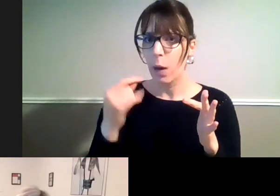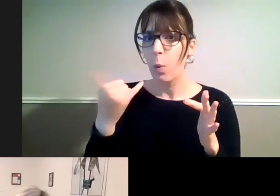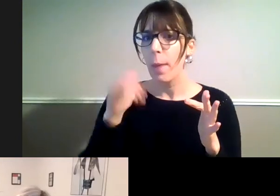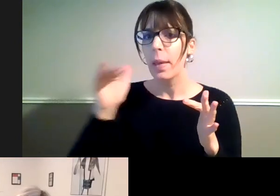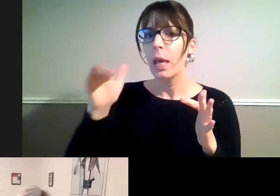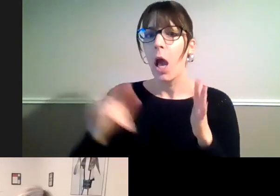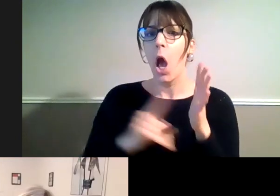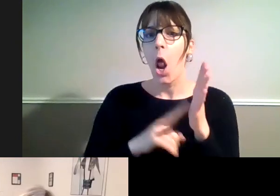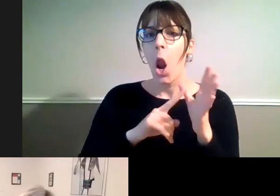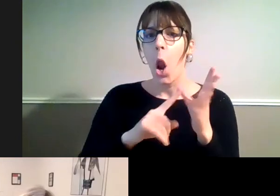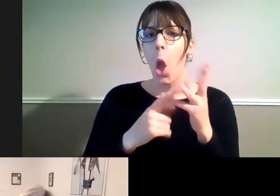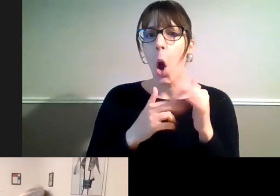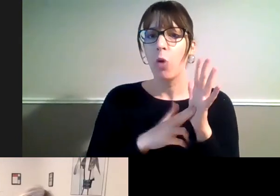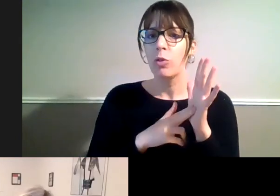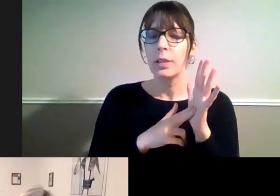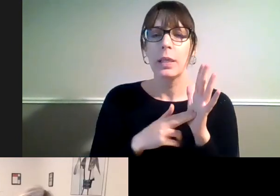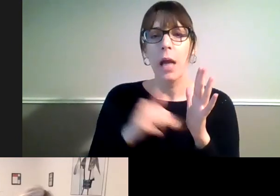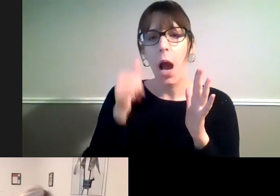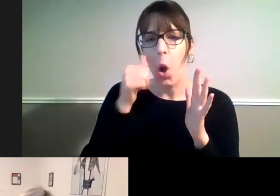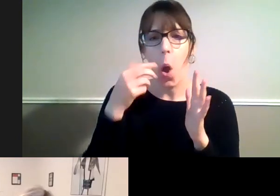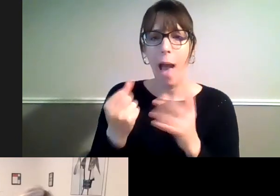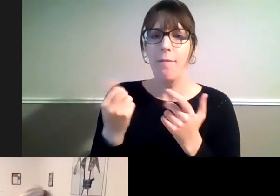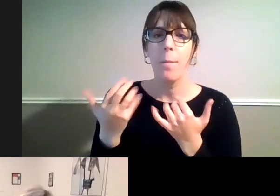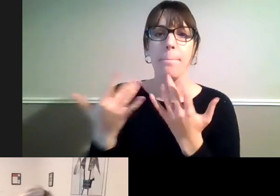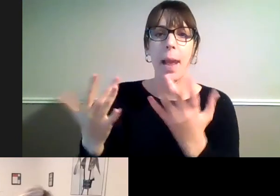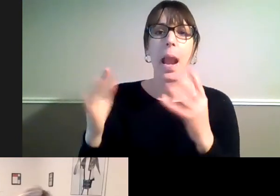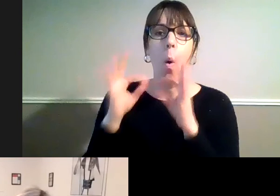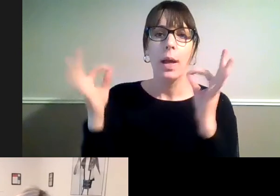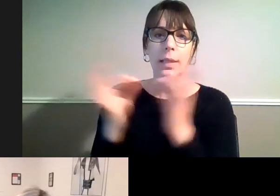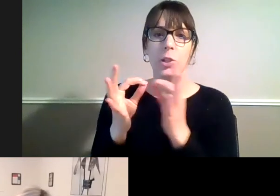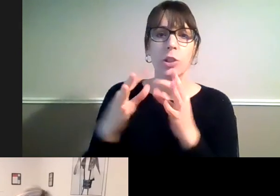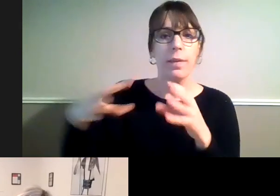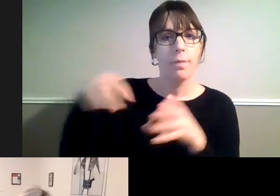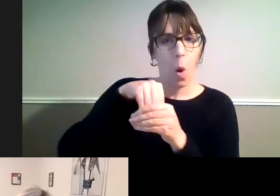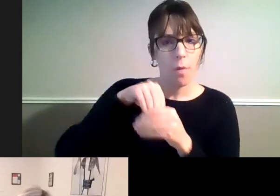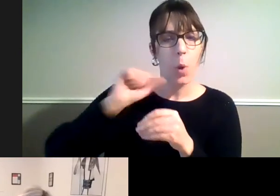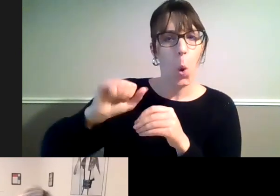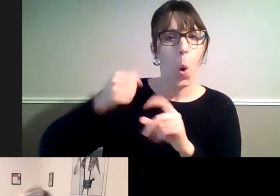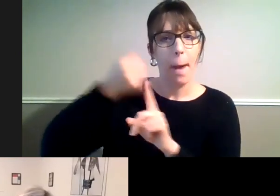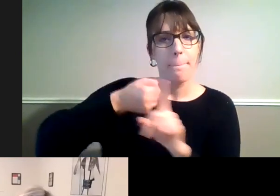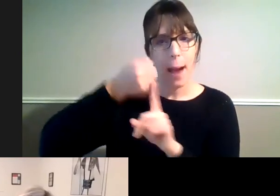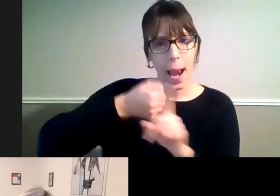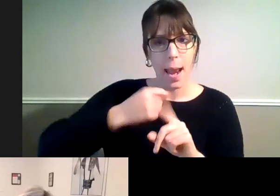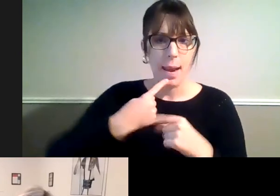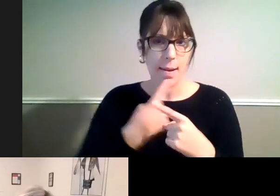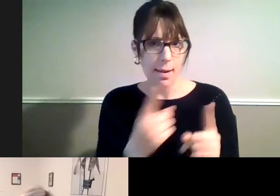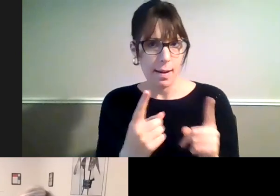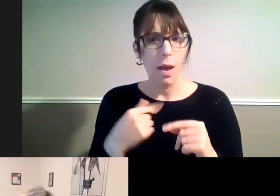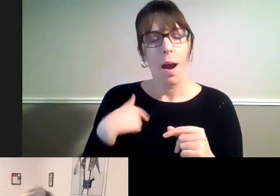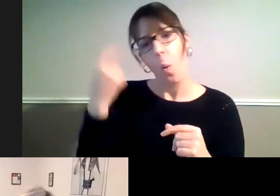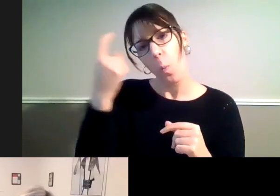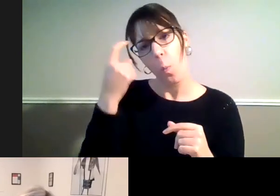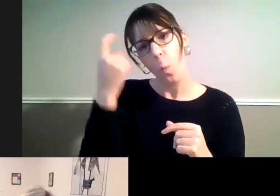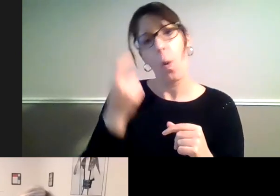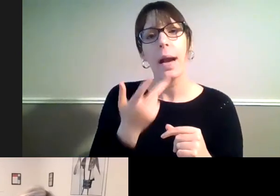there's a range of organisations who are involved in the campaign and I wonder if some of